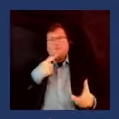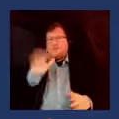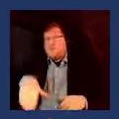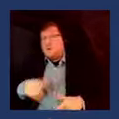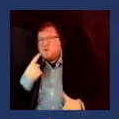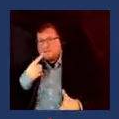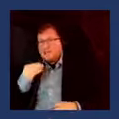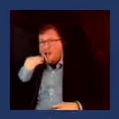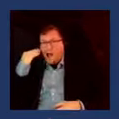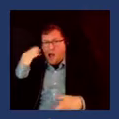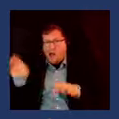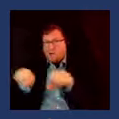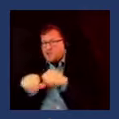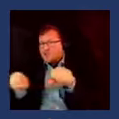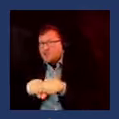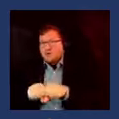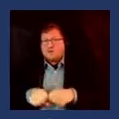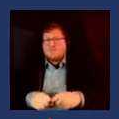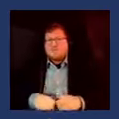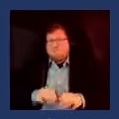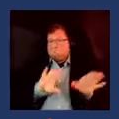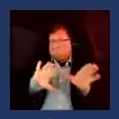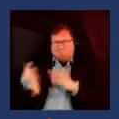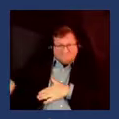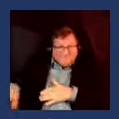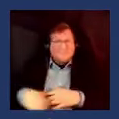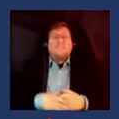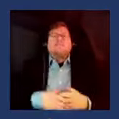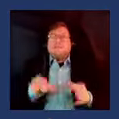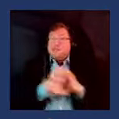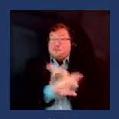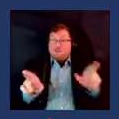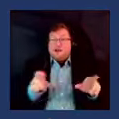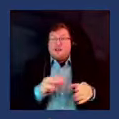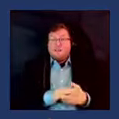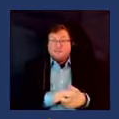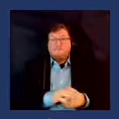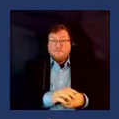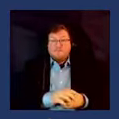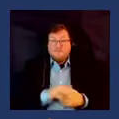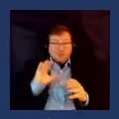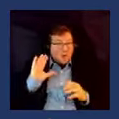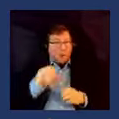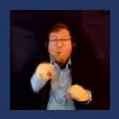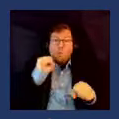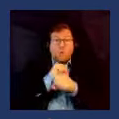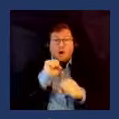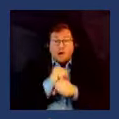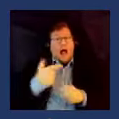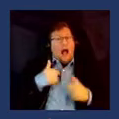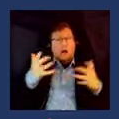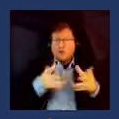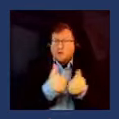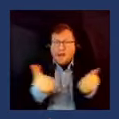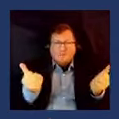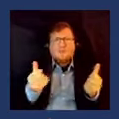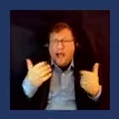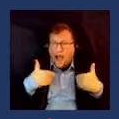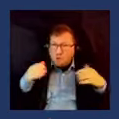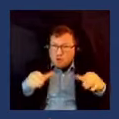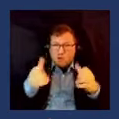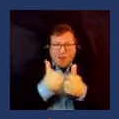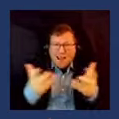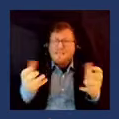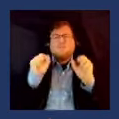from under the covers let's do some work and I'll I'll do anything I can to be helpful uh in this process